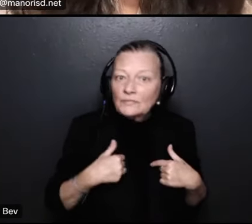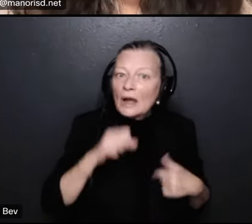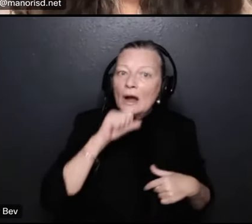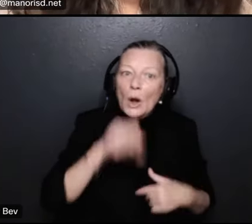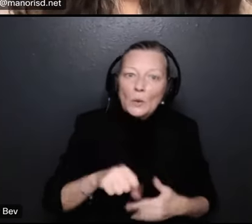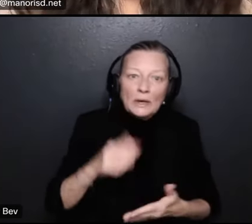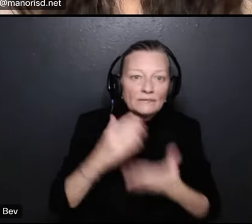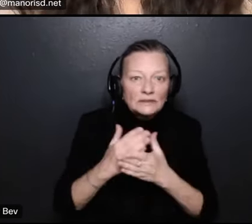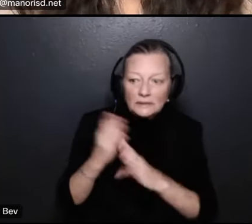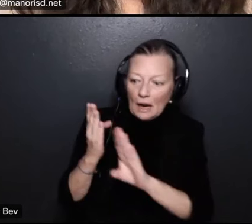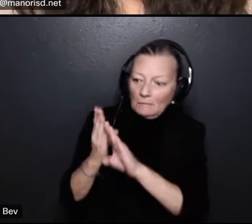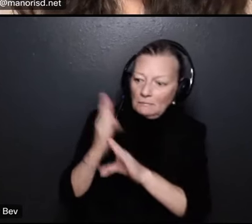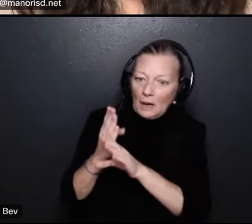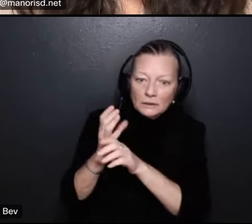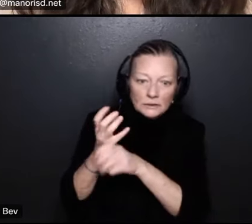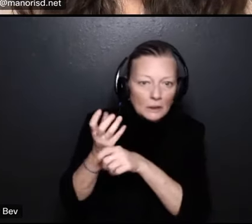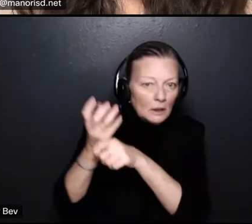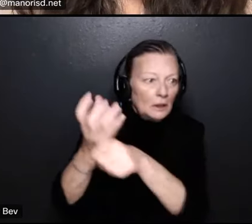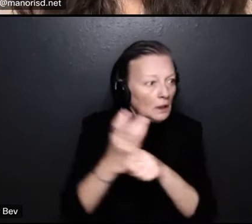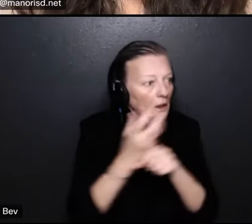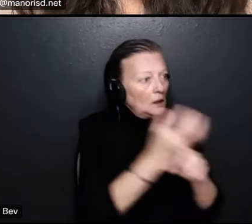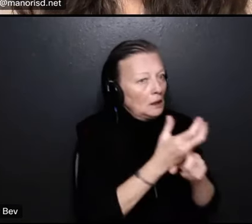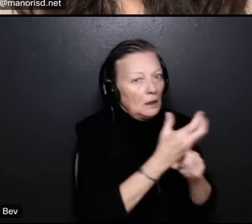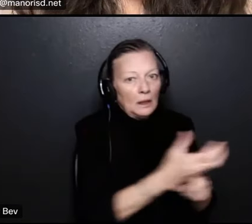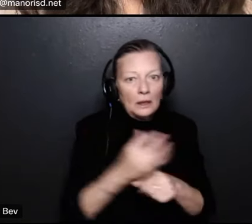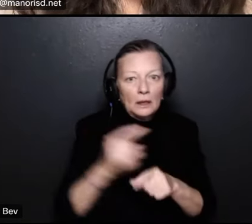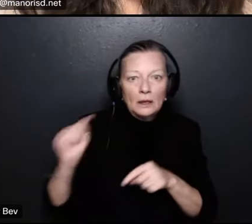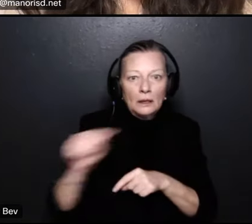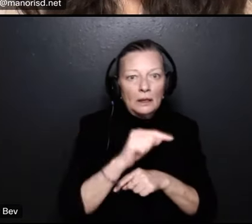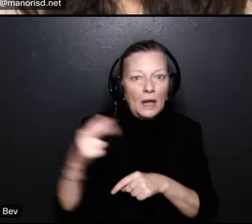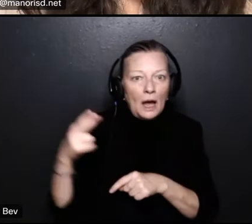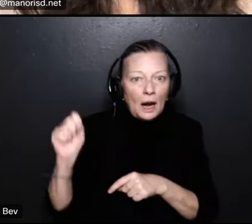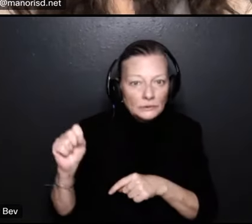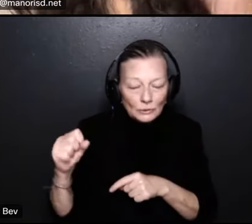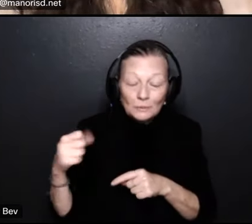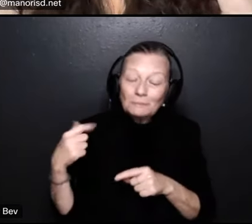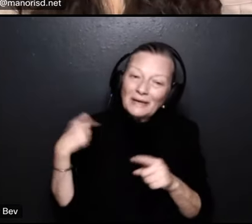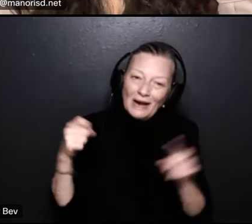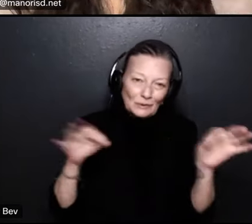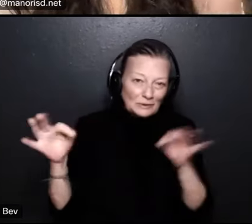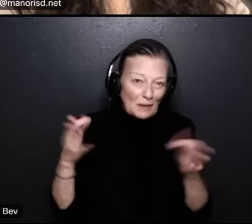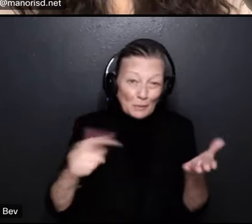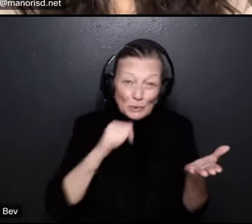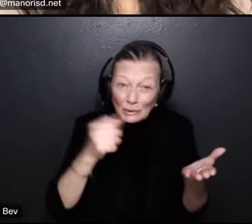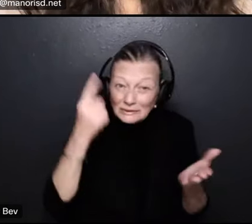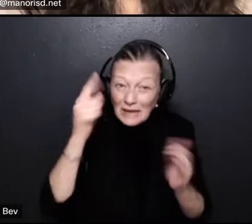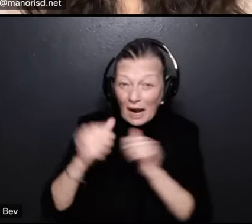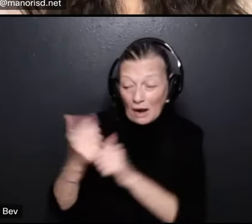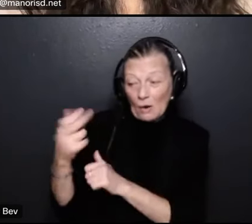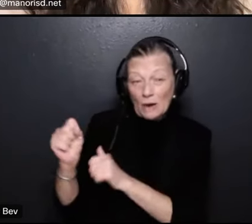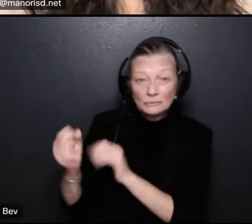between the high schools but uh what what what i have to explain to you if you don't understand how high schools work let me explain a little bit and why